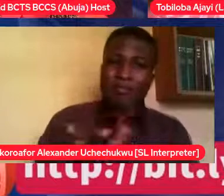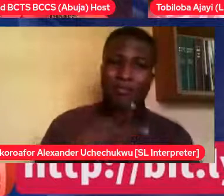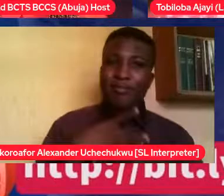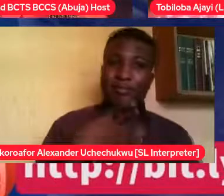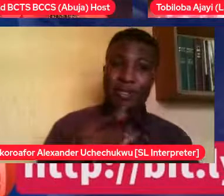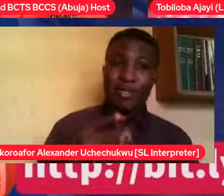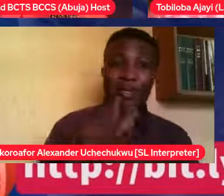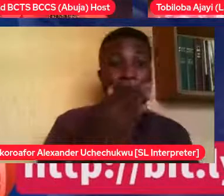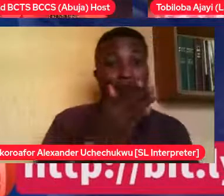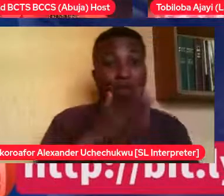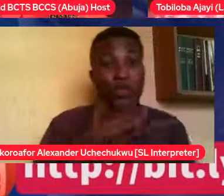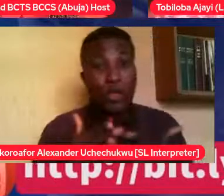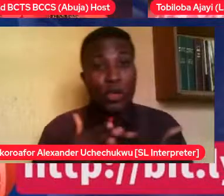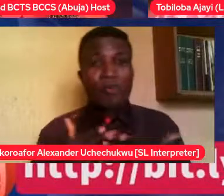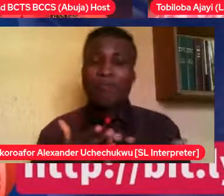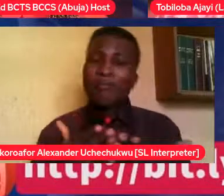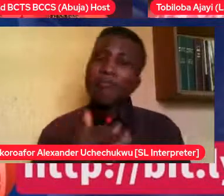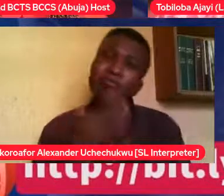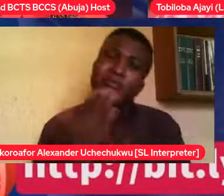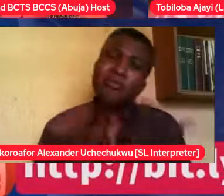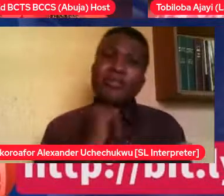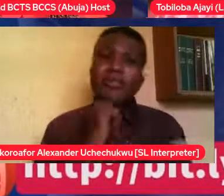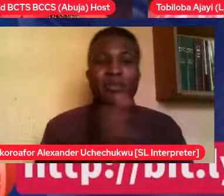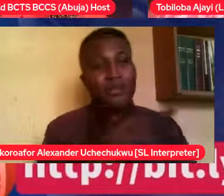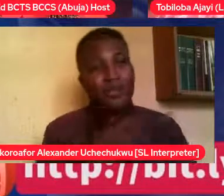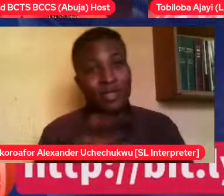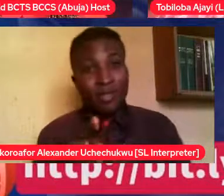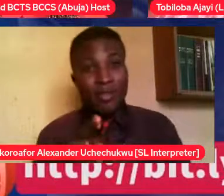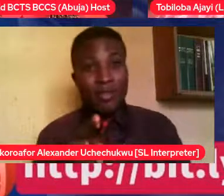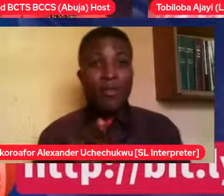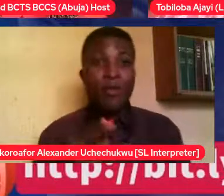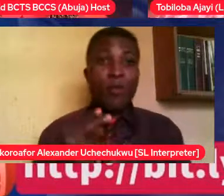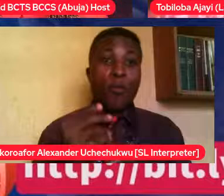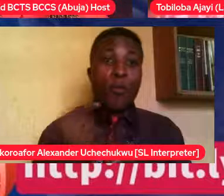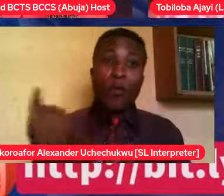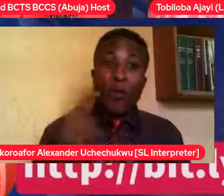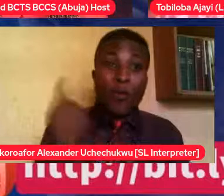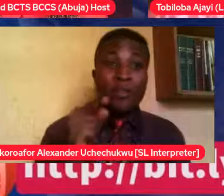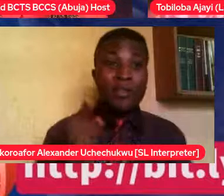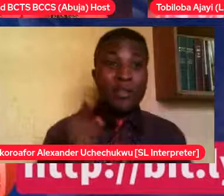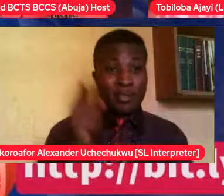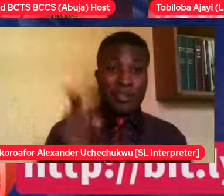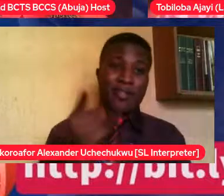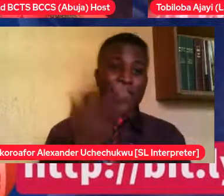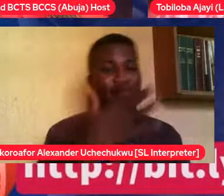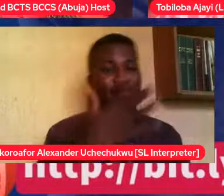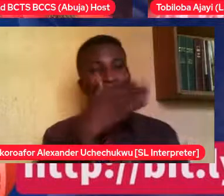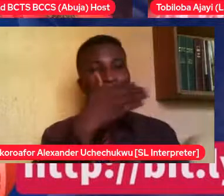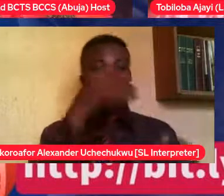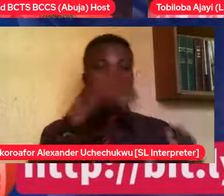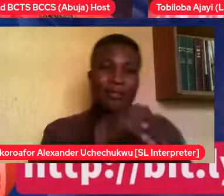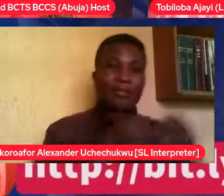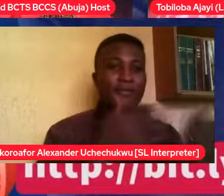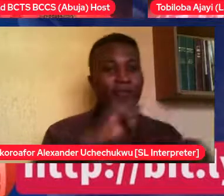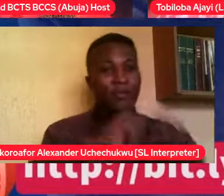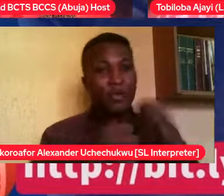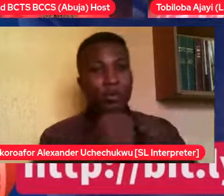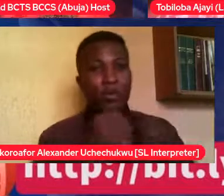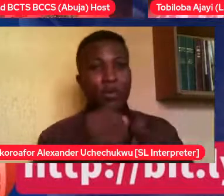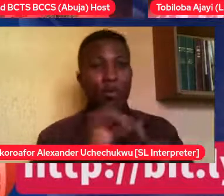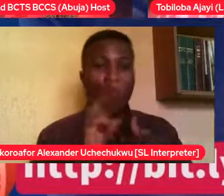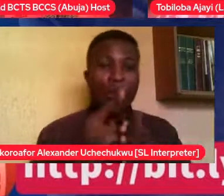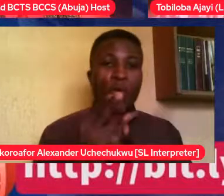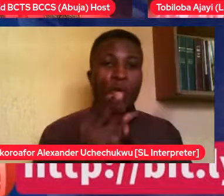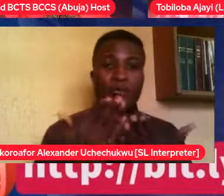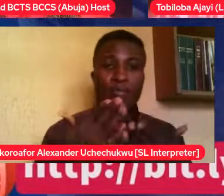us and tell us, oh, he used this word. Or he's trying to touch people in awkward parts or awkward places. So we had to also then